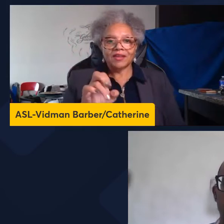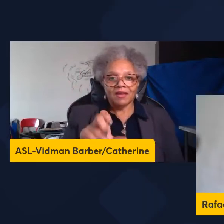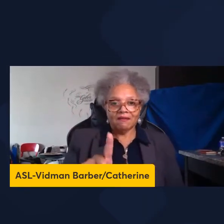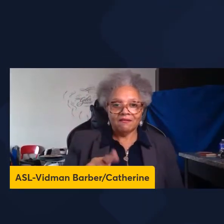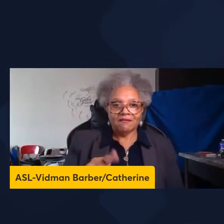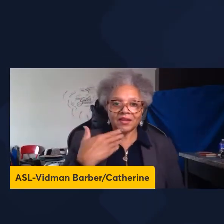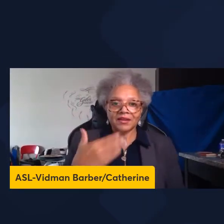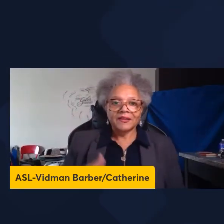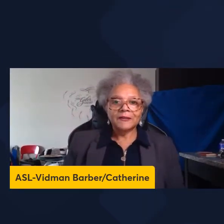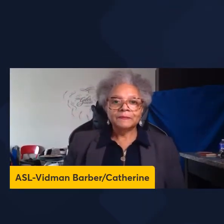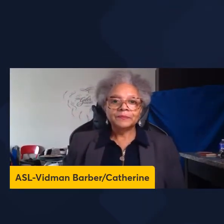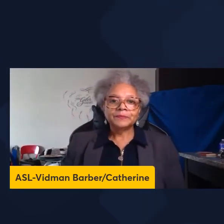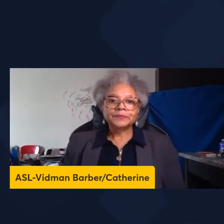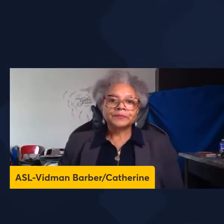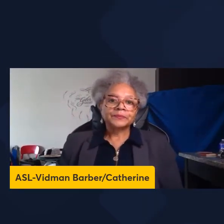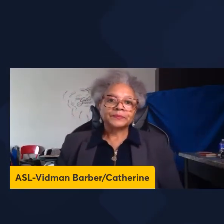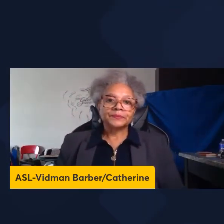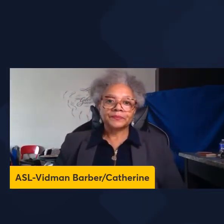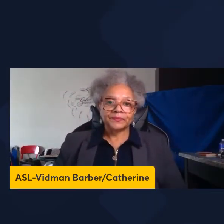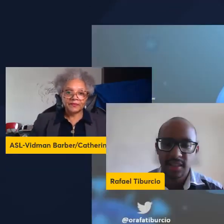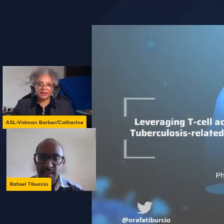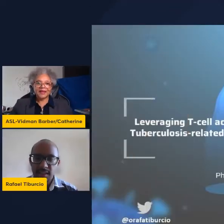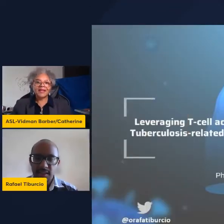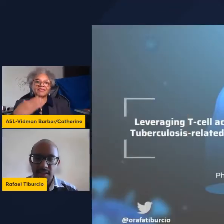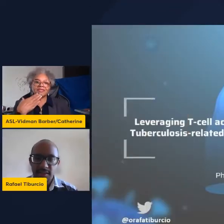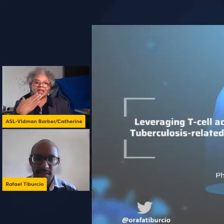thank you very much for the kind invitation